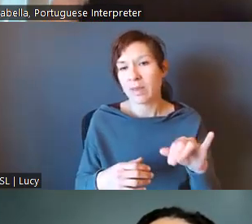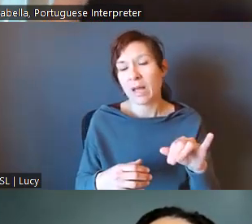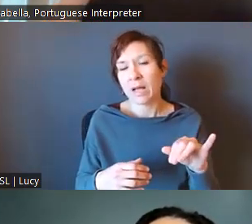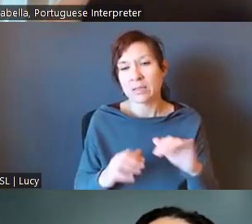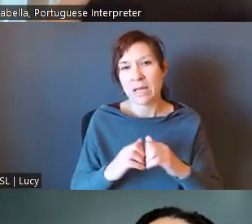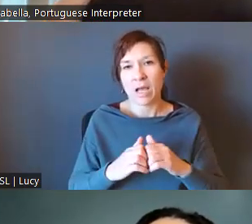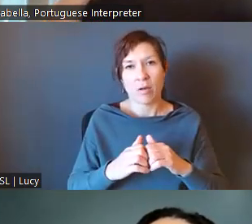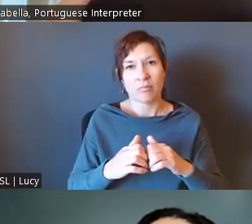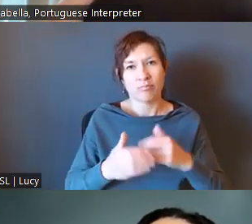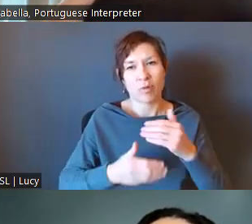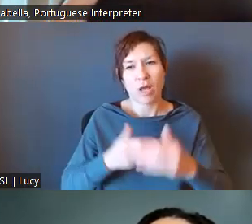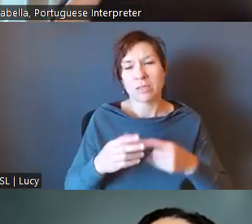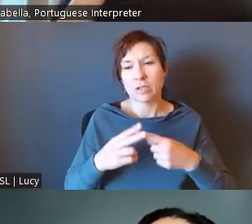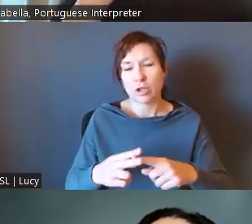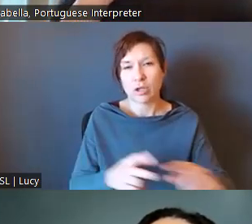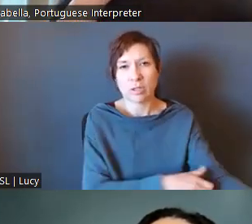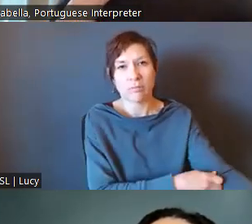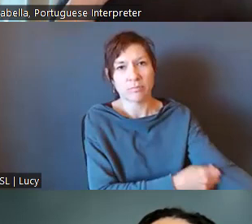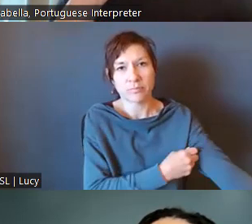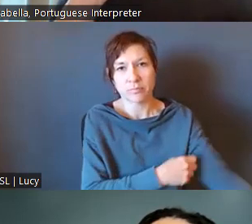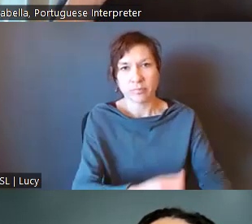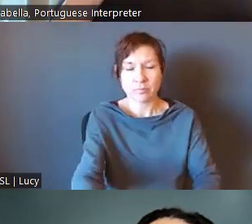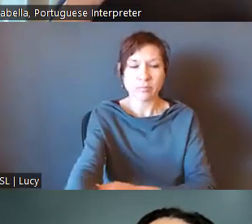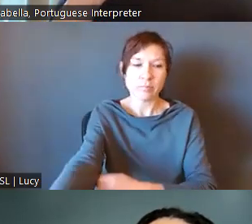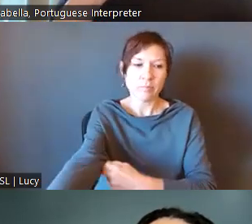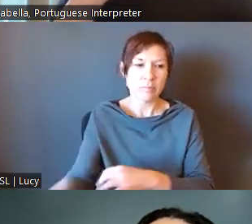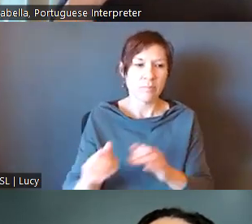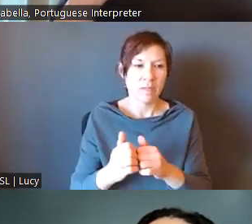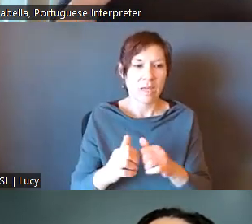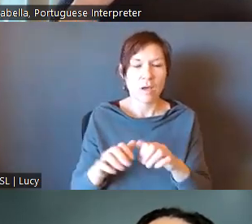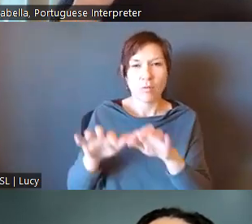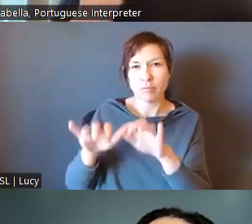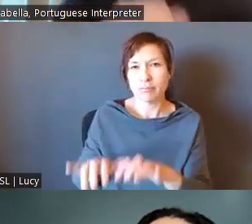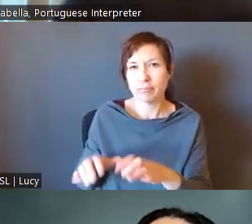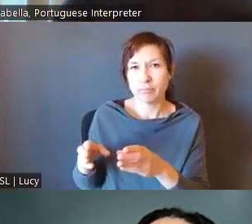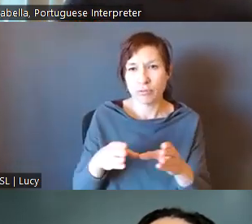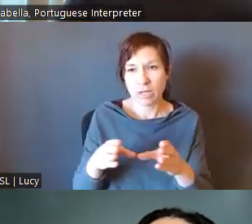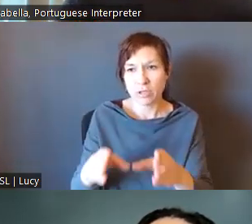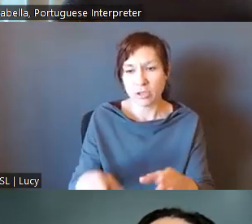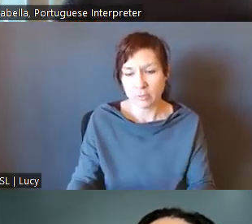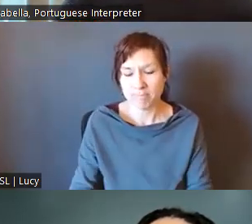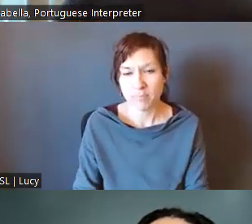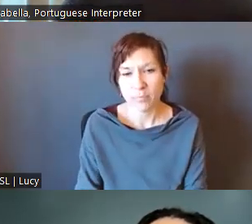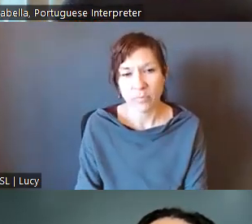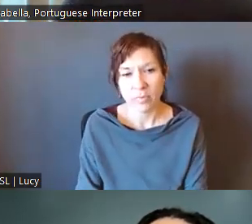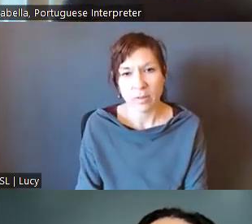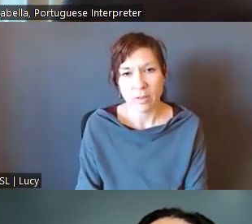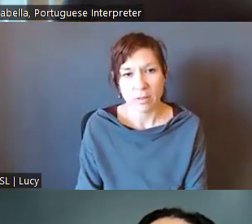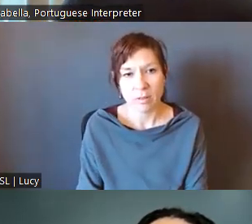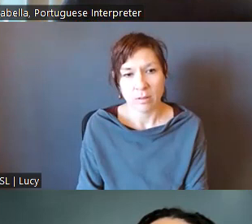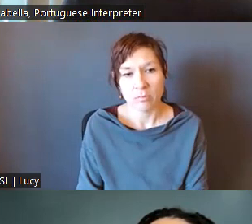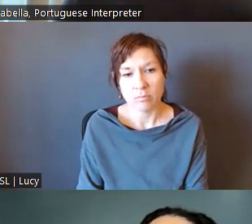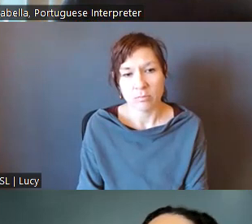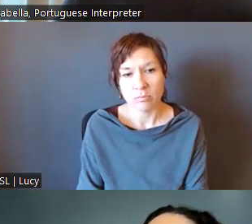which the strategies came to be written, Kalila, in answer to your question. So there was